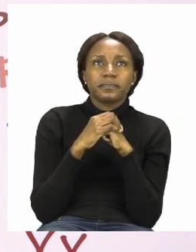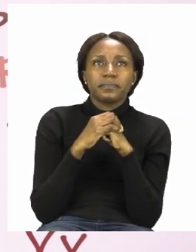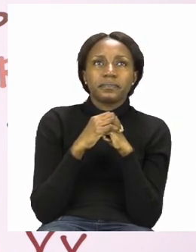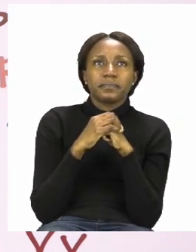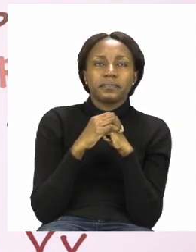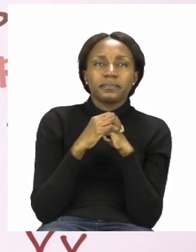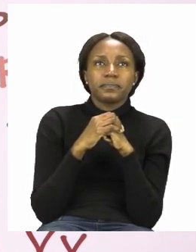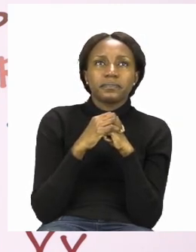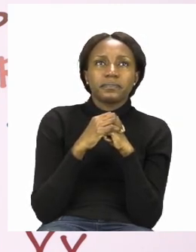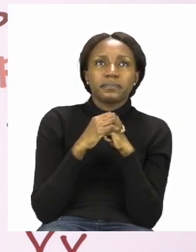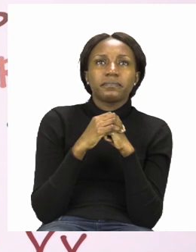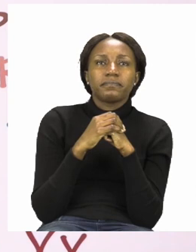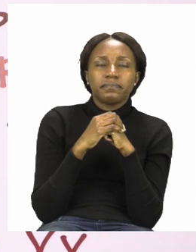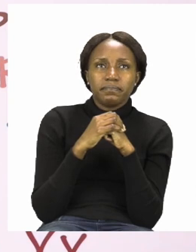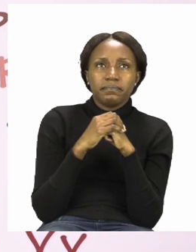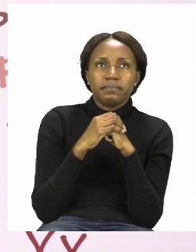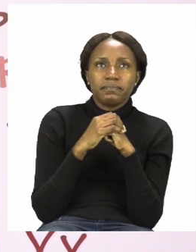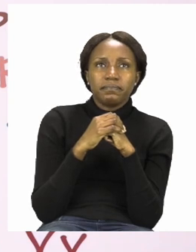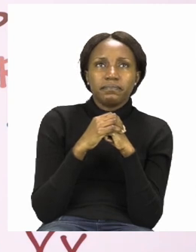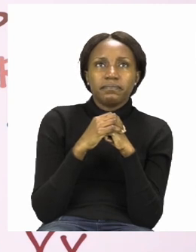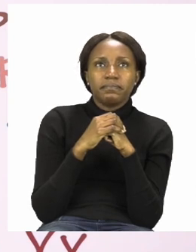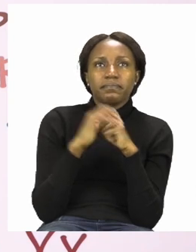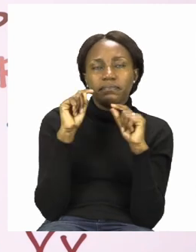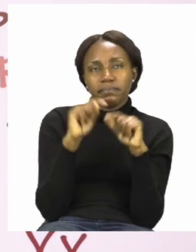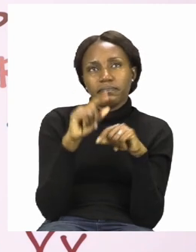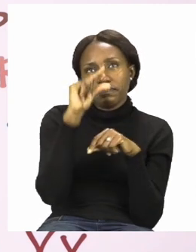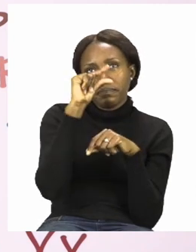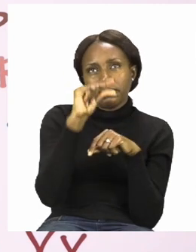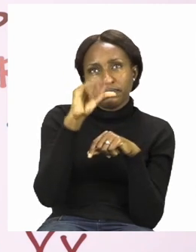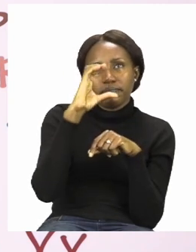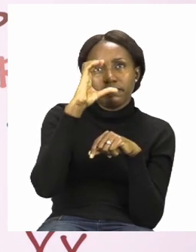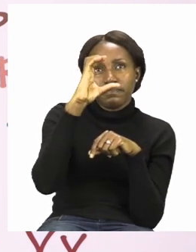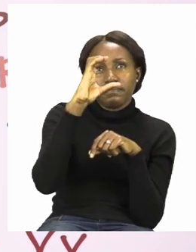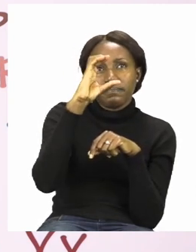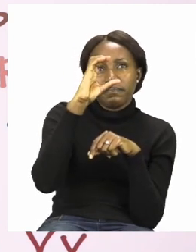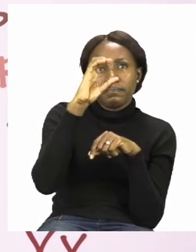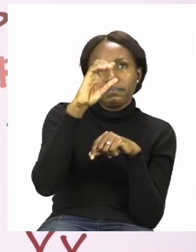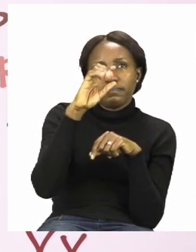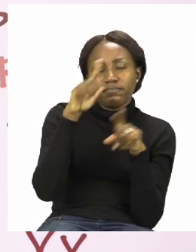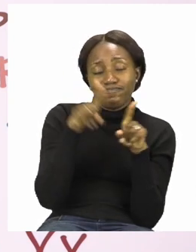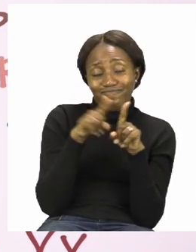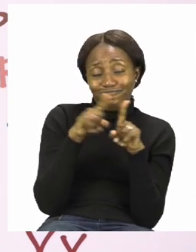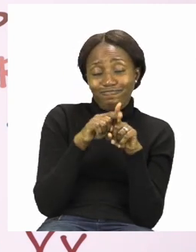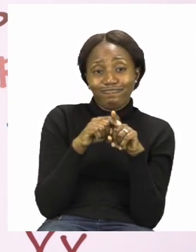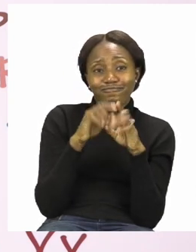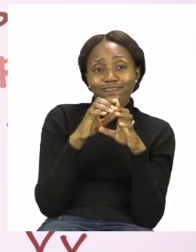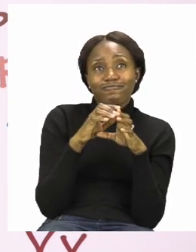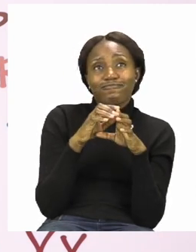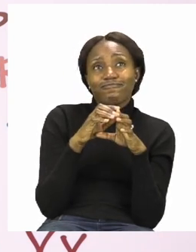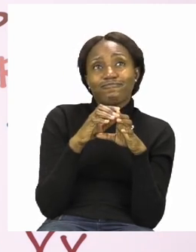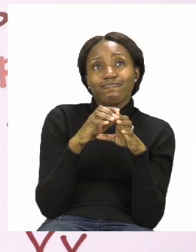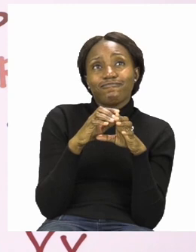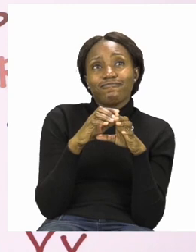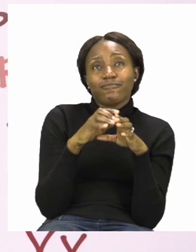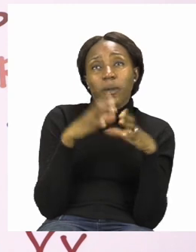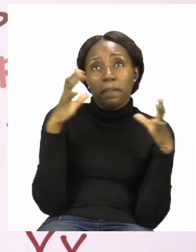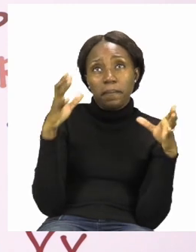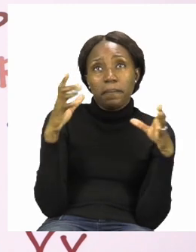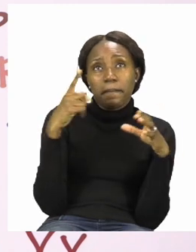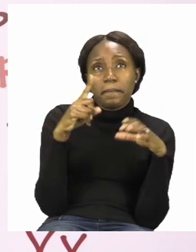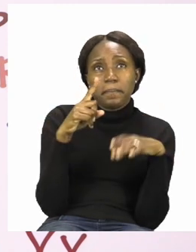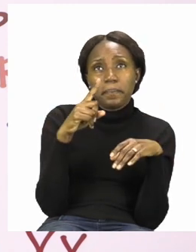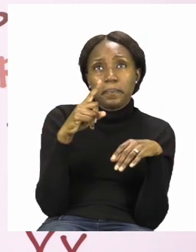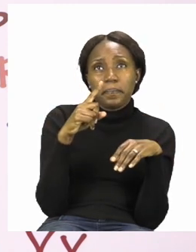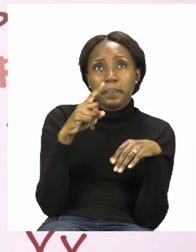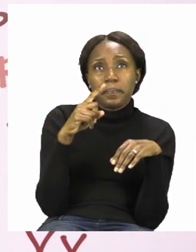round as you go along now small letter k is just like big letter k but it starts on the